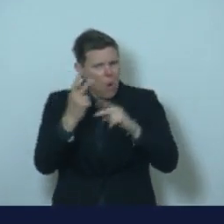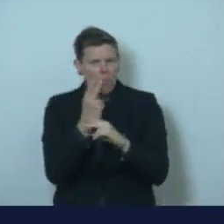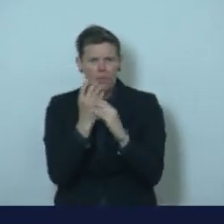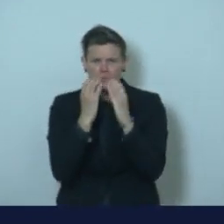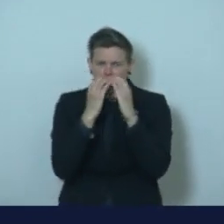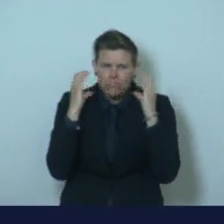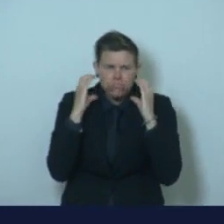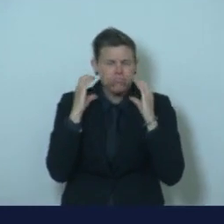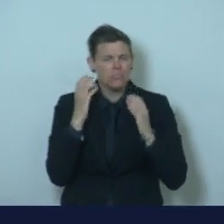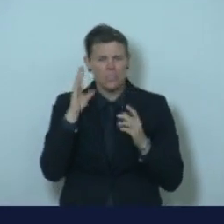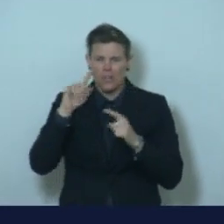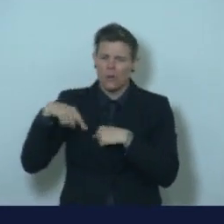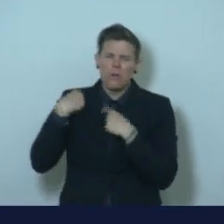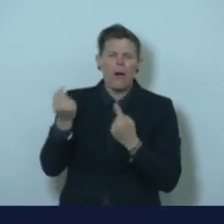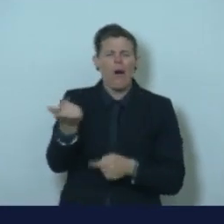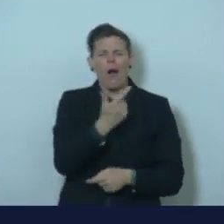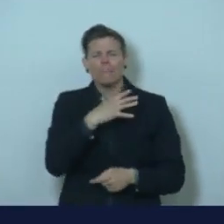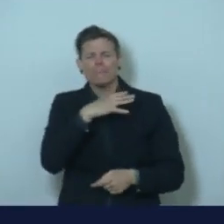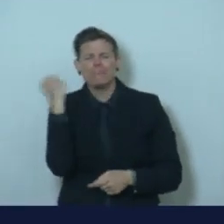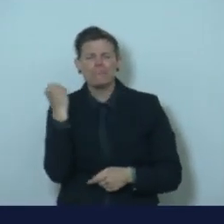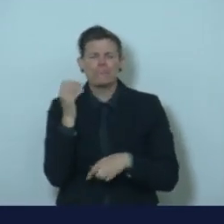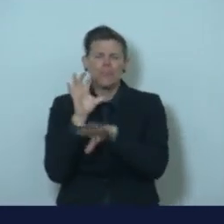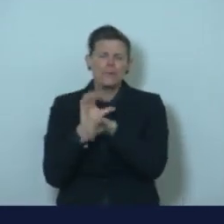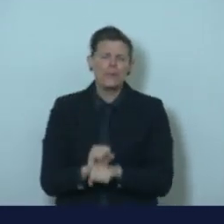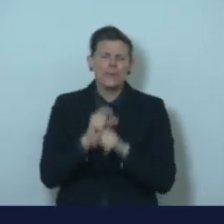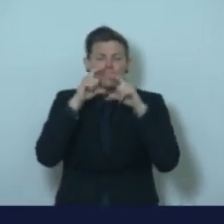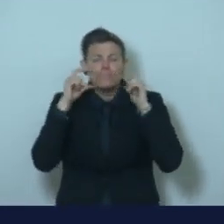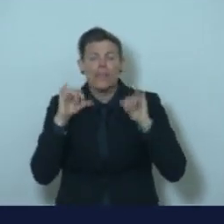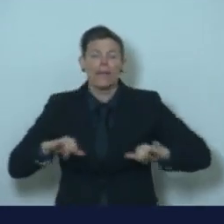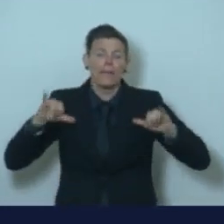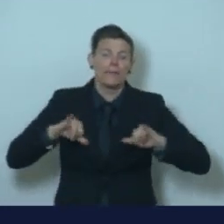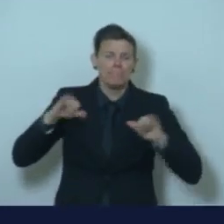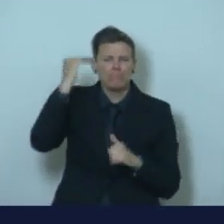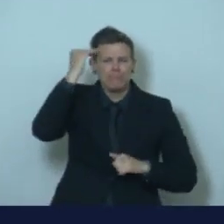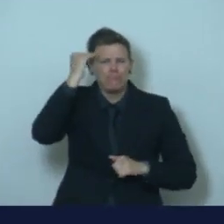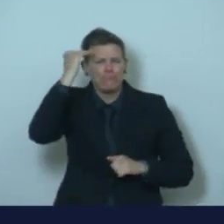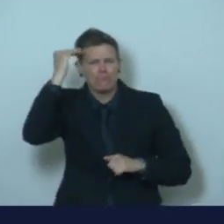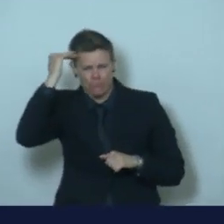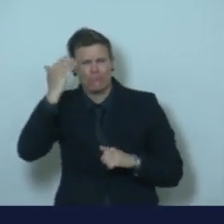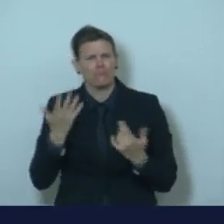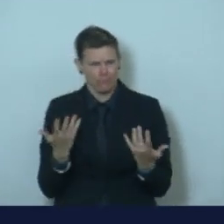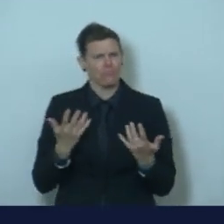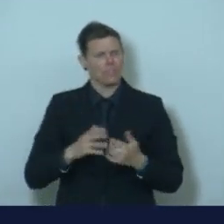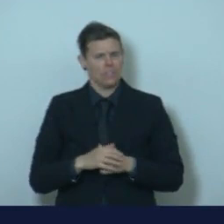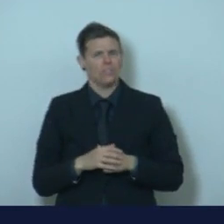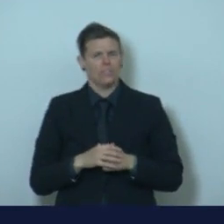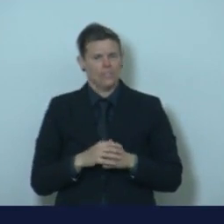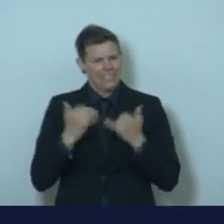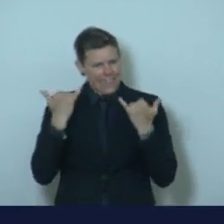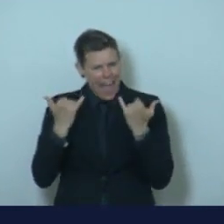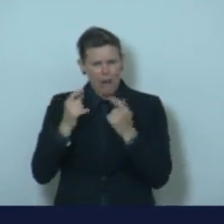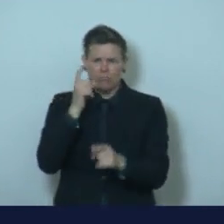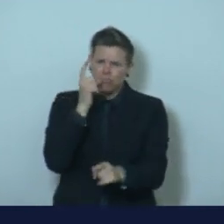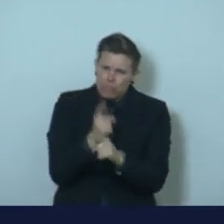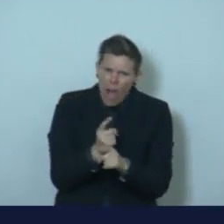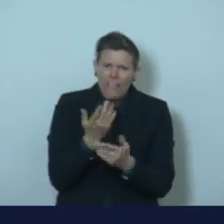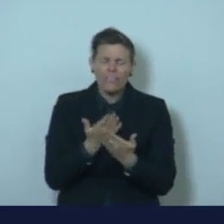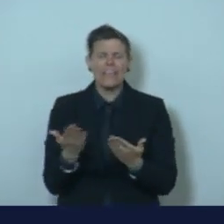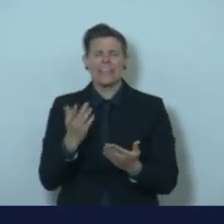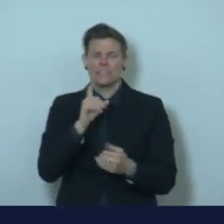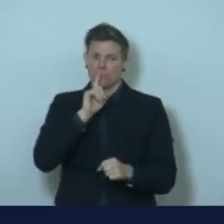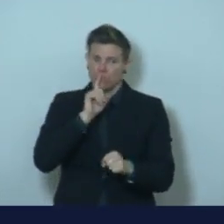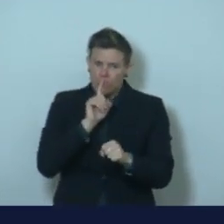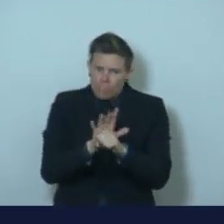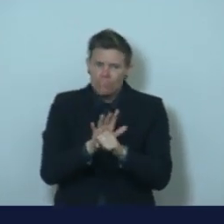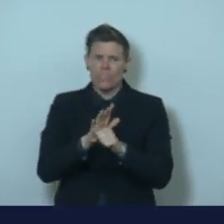accustomed to. And I just really want us to do the right thing here. Now it's not a guarantee against the virus. And we've talked about